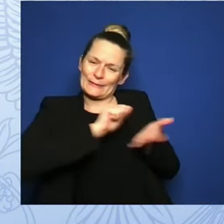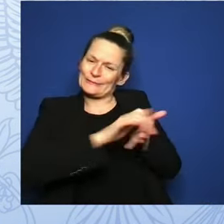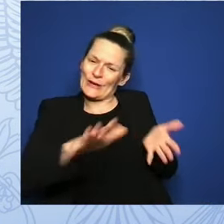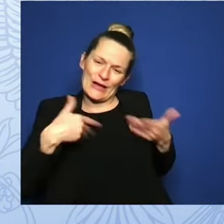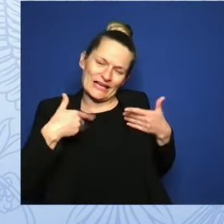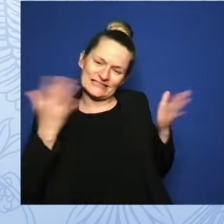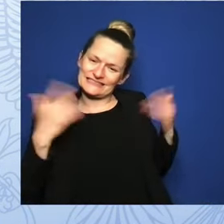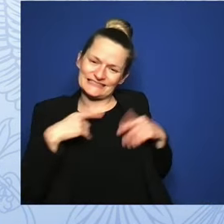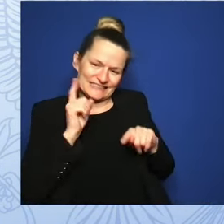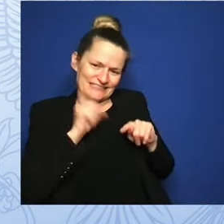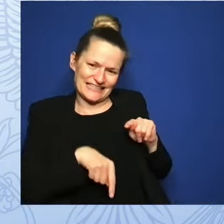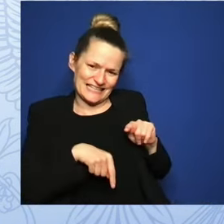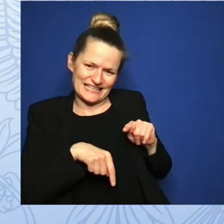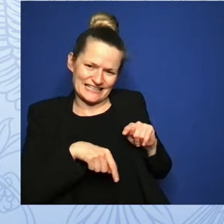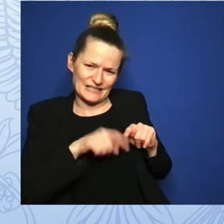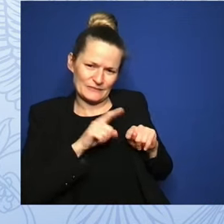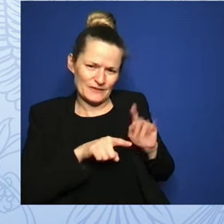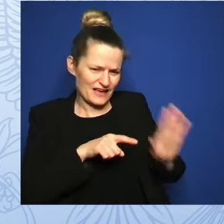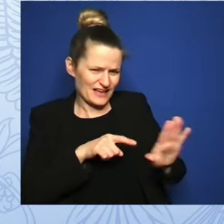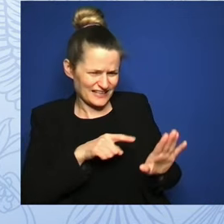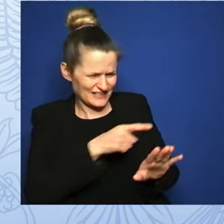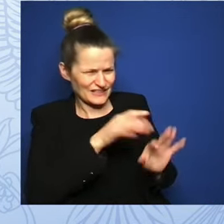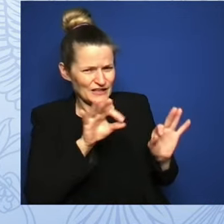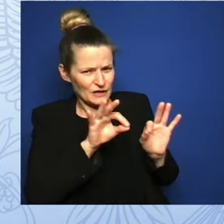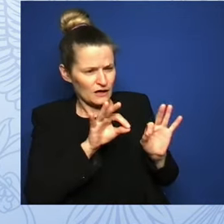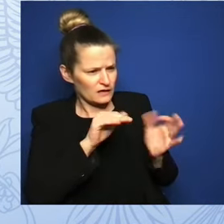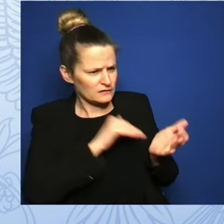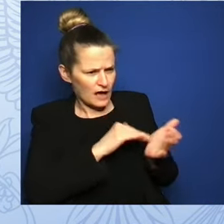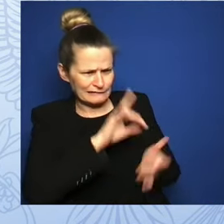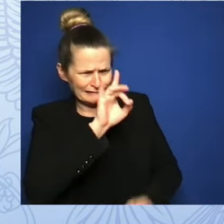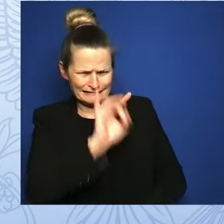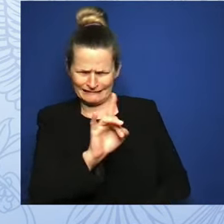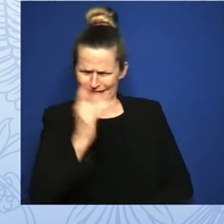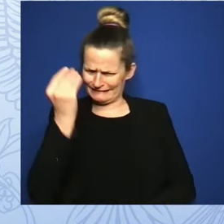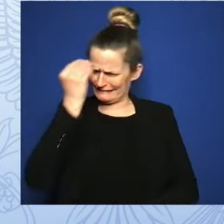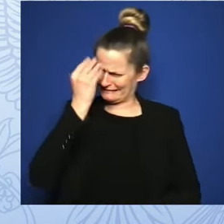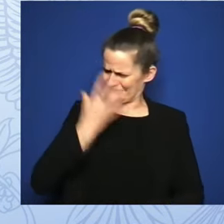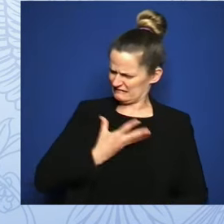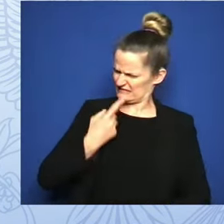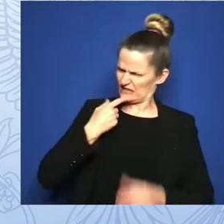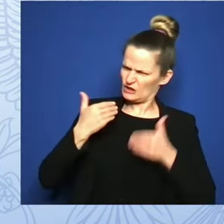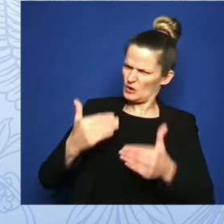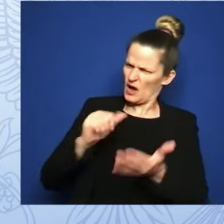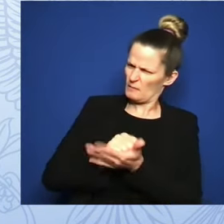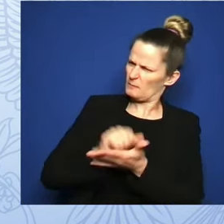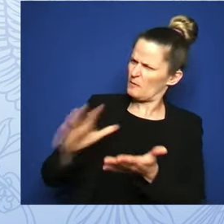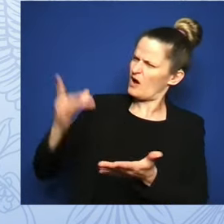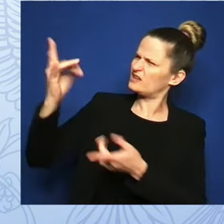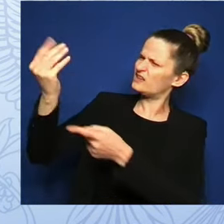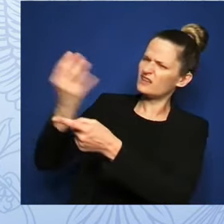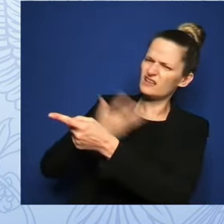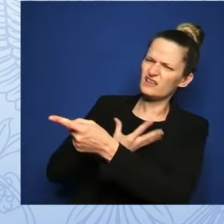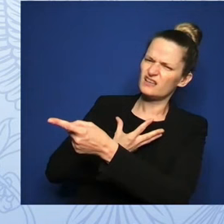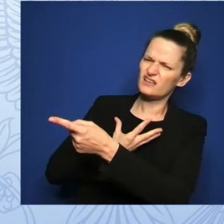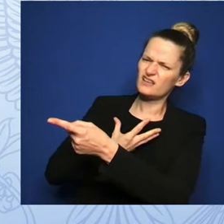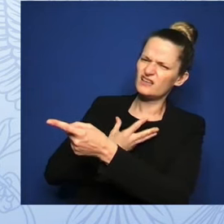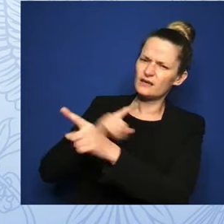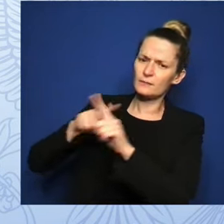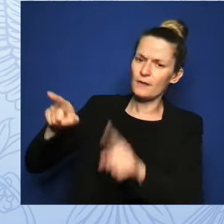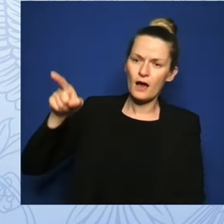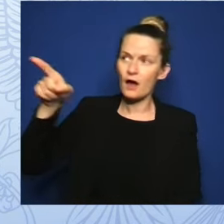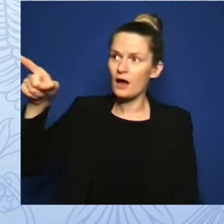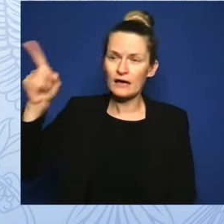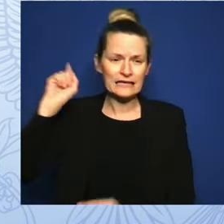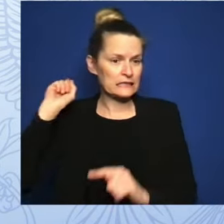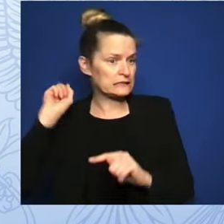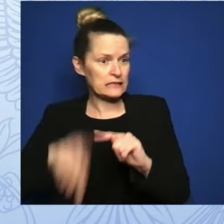were afraid of prosecution and losing their license. At that very moment, I knew I was